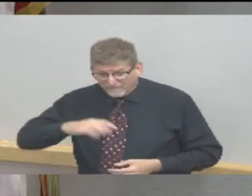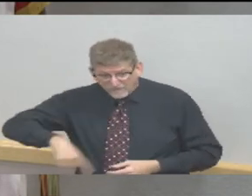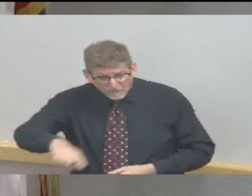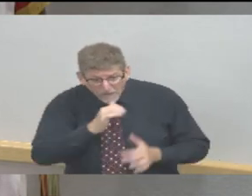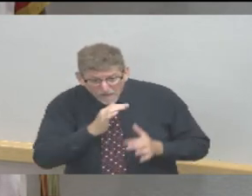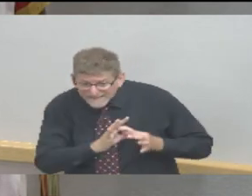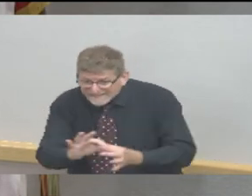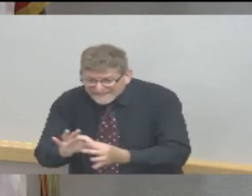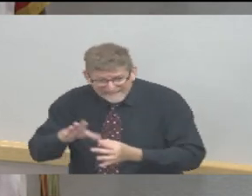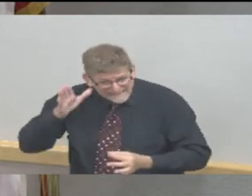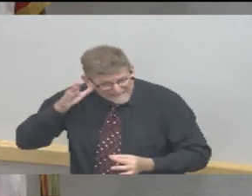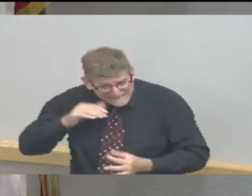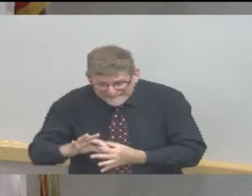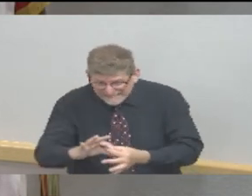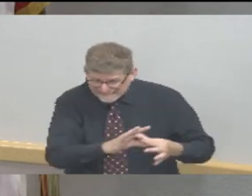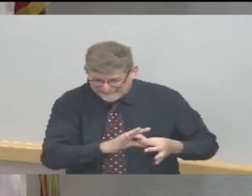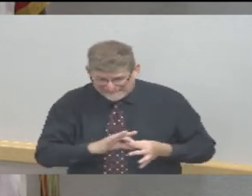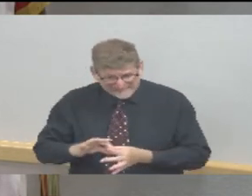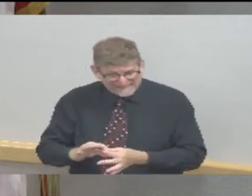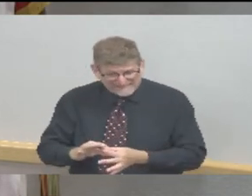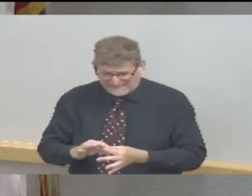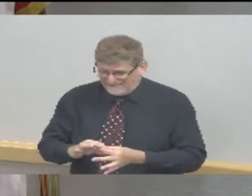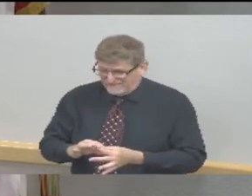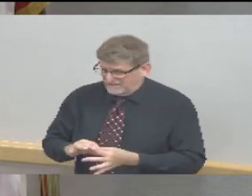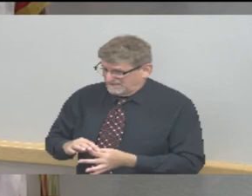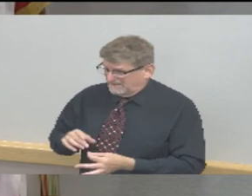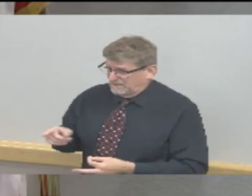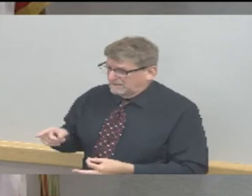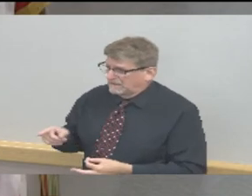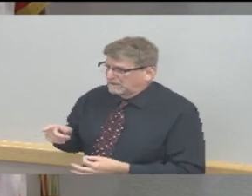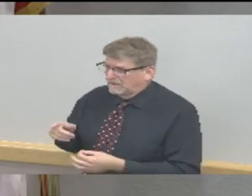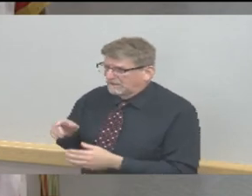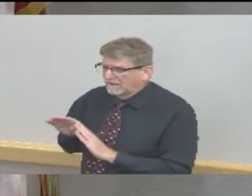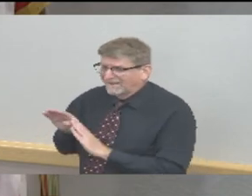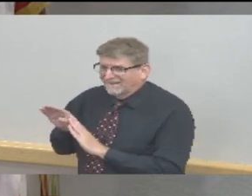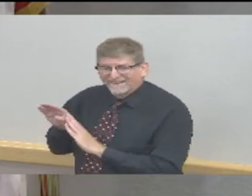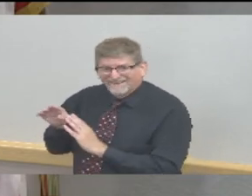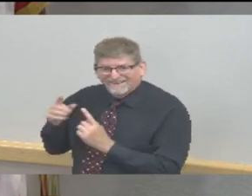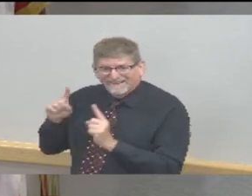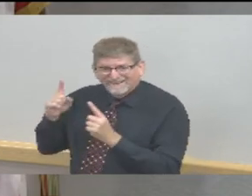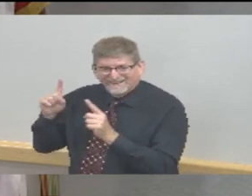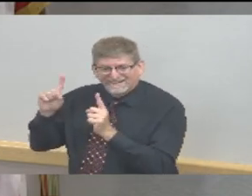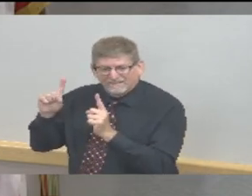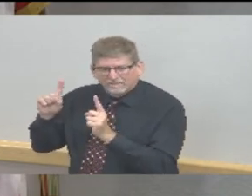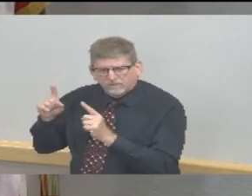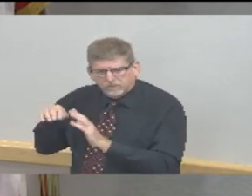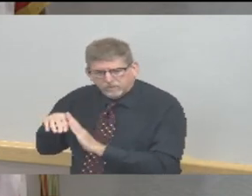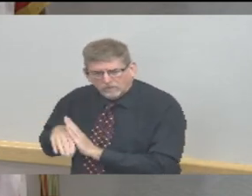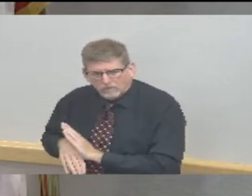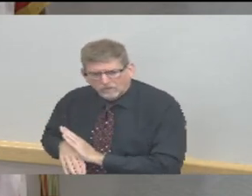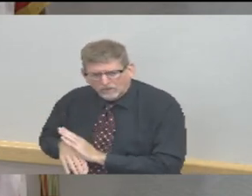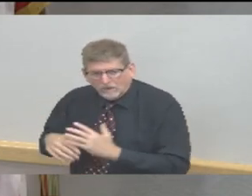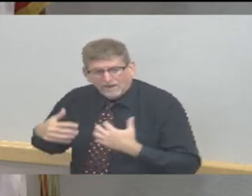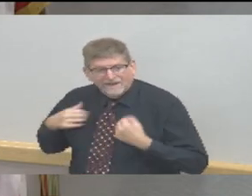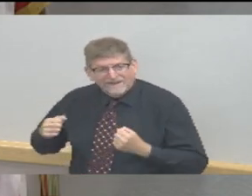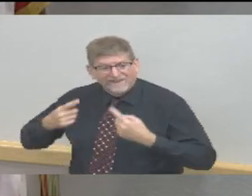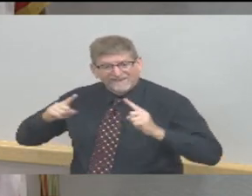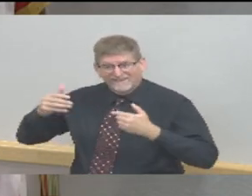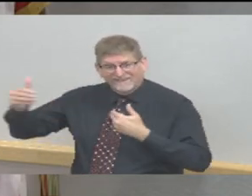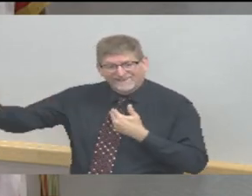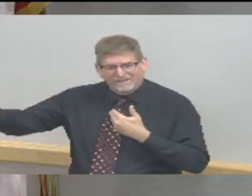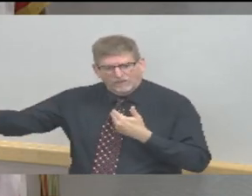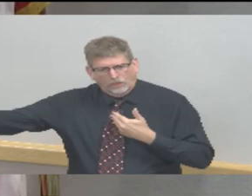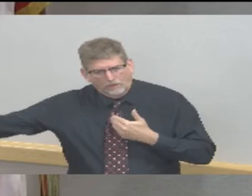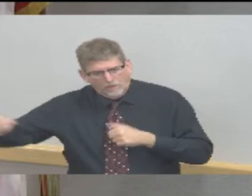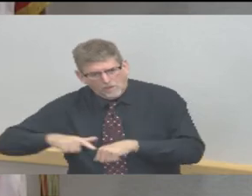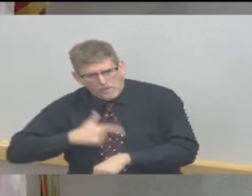the little things that they should be doing that it's going to slow the recovery. It'll slow the recovery in terms of healthcare and it'll slow the recovery